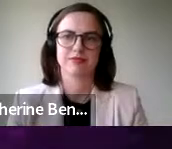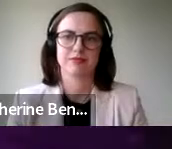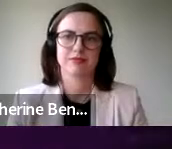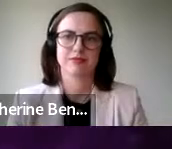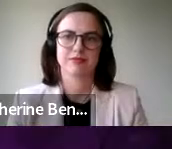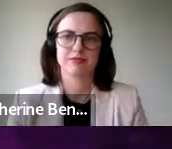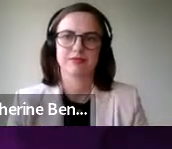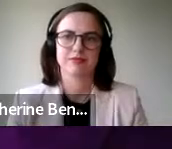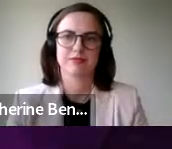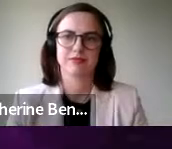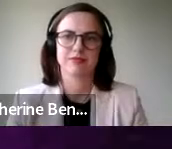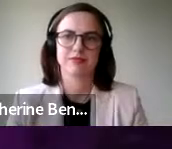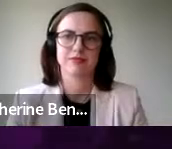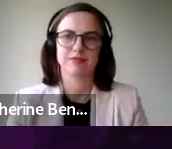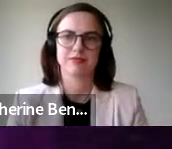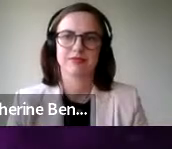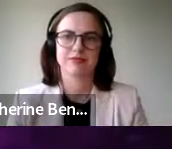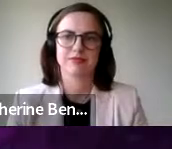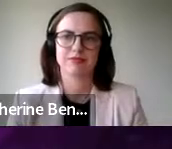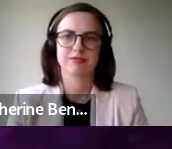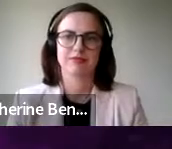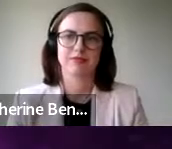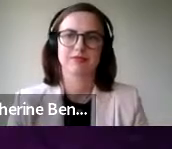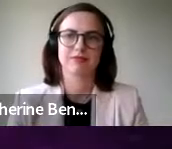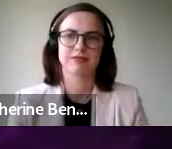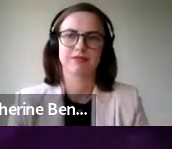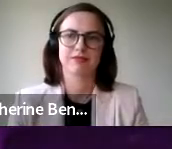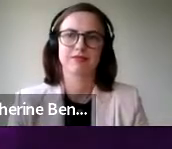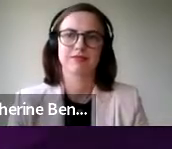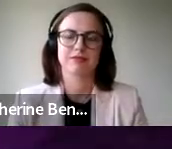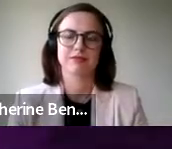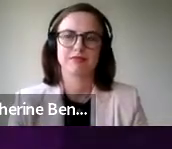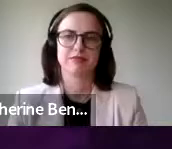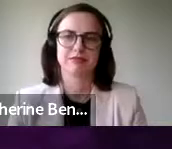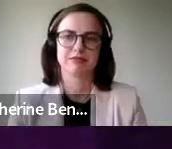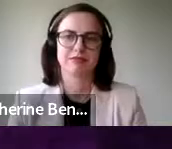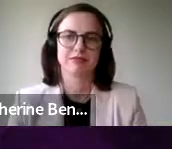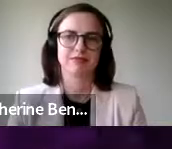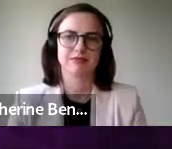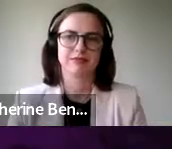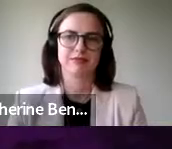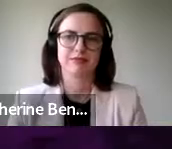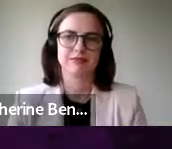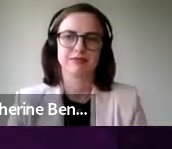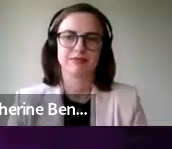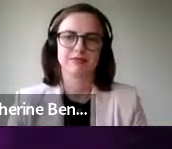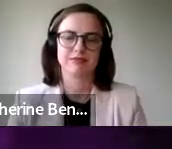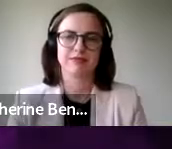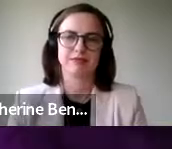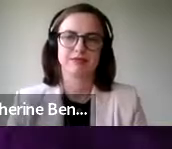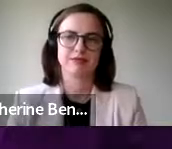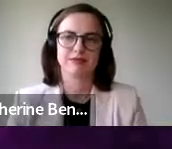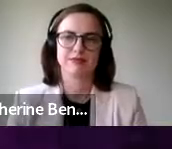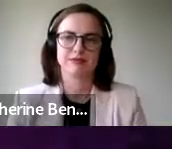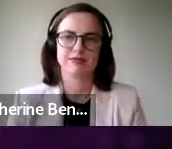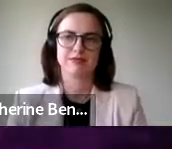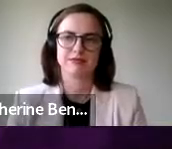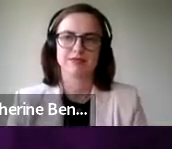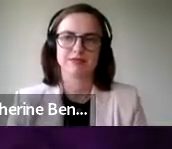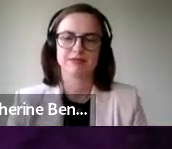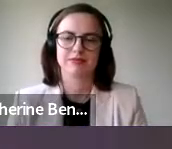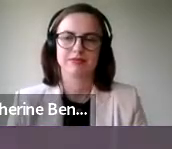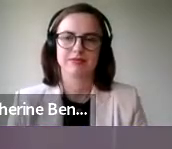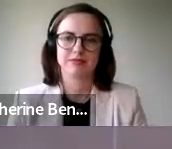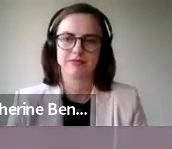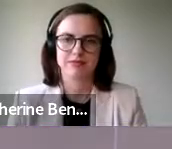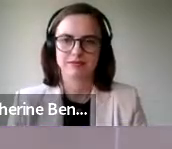school administrators, and school boards, operates in part by virtue of in loco parentis, meaning people working in school act as parents and guardians.